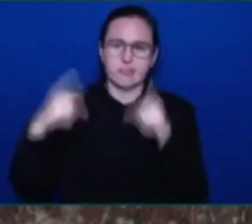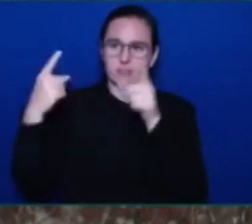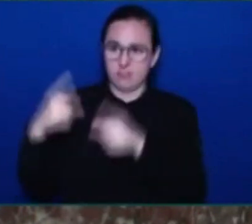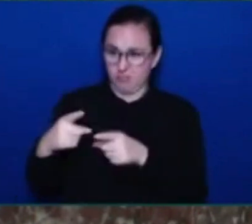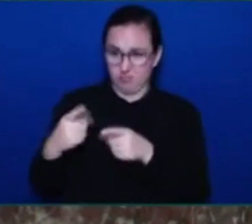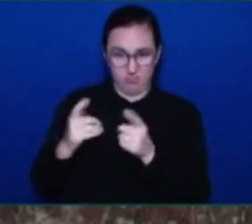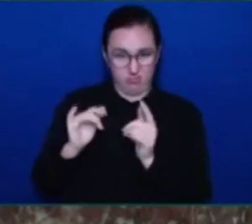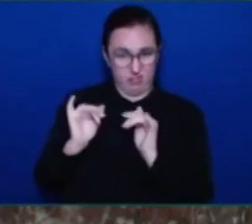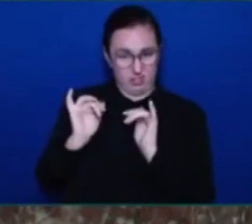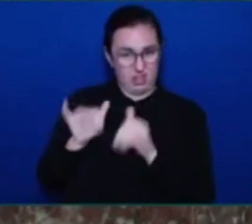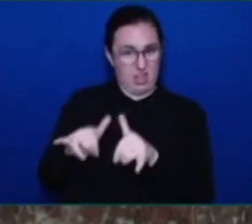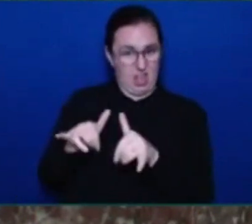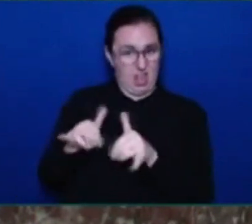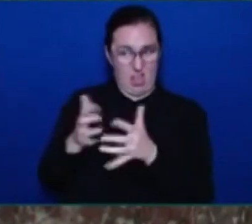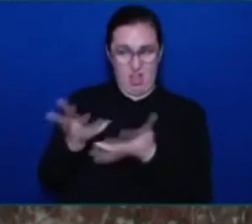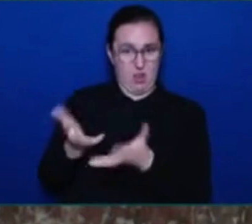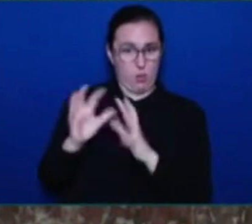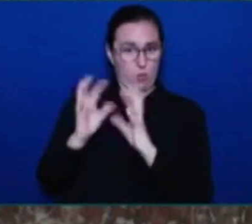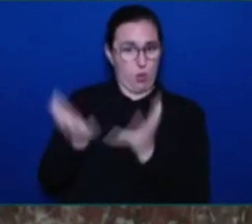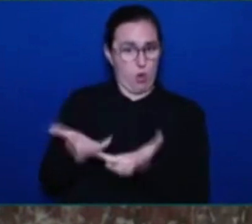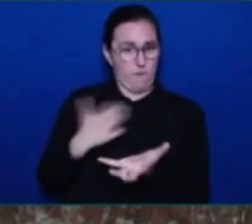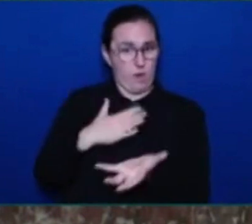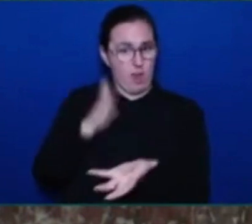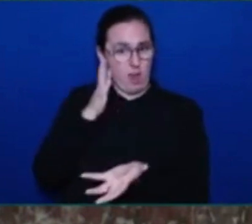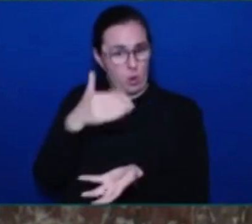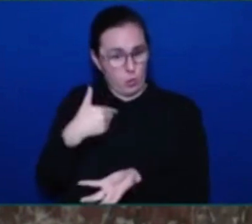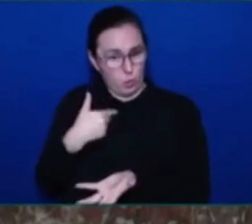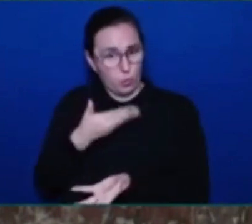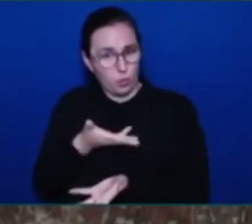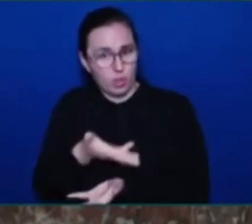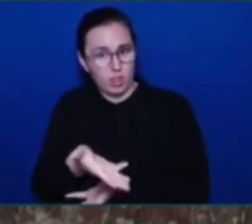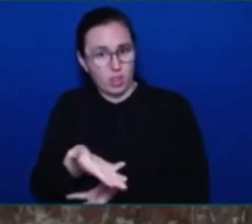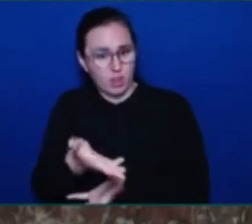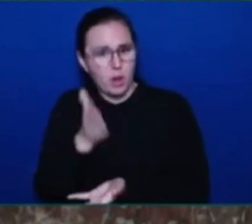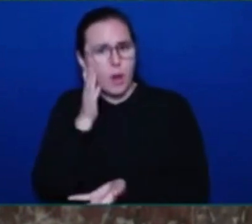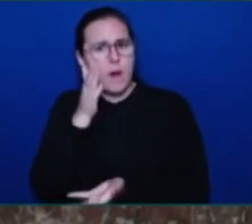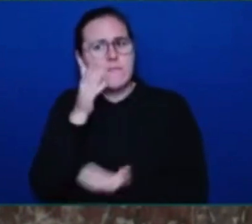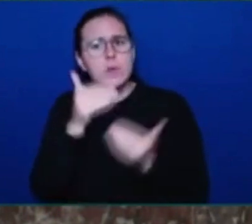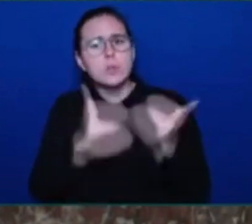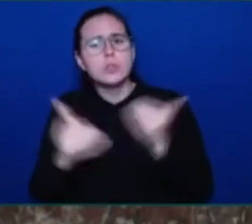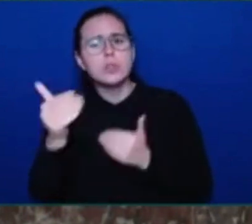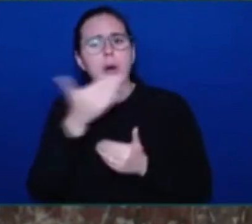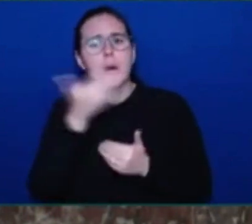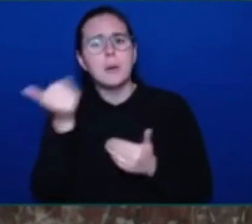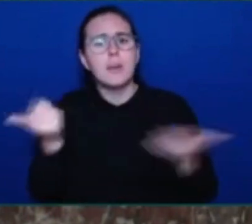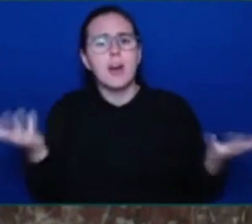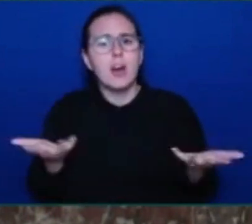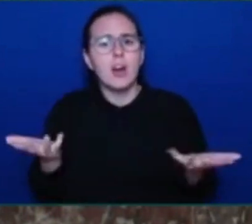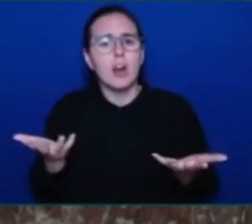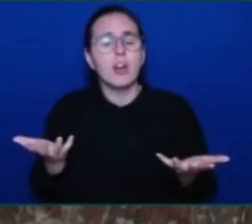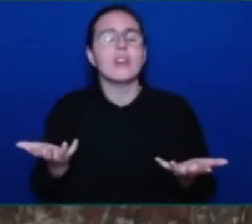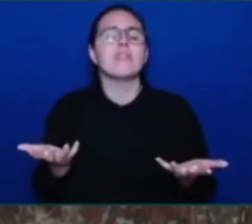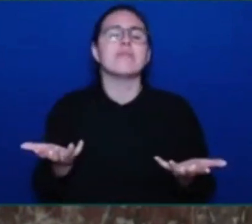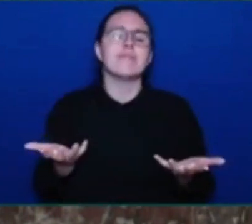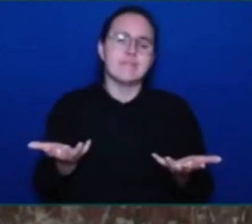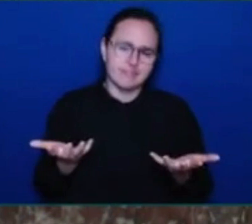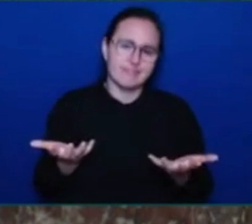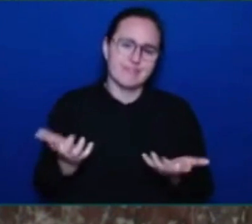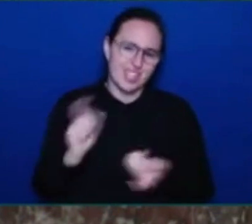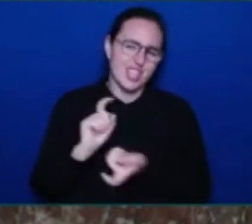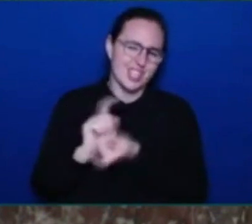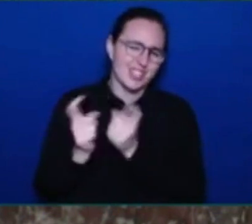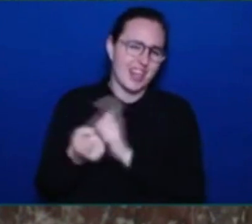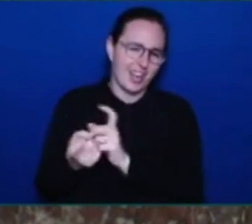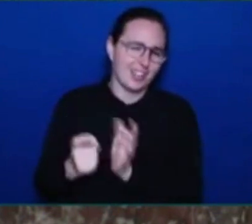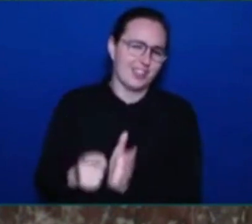change, writes Emma Dermashai. We can arrange a world that's better for us all, writes